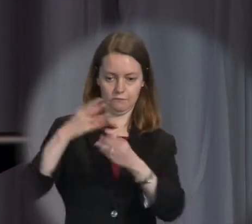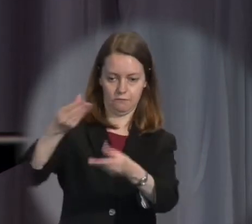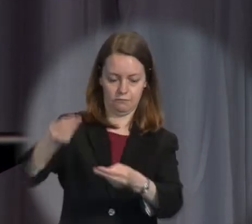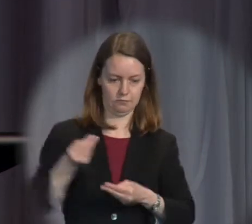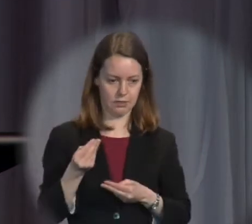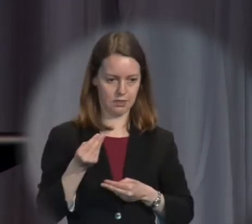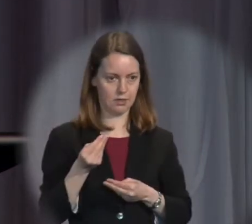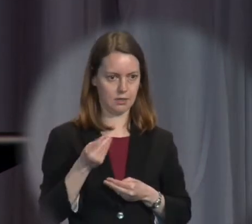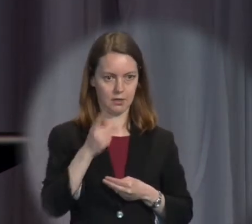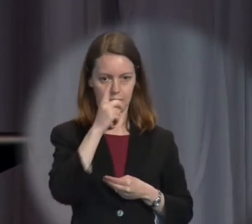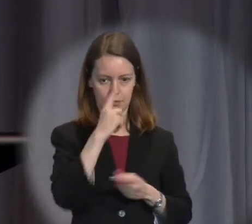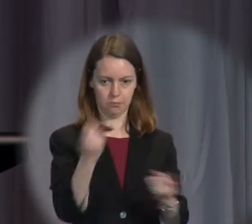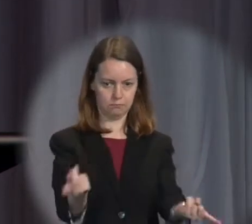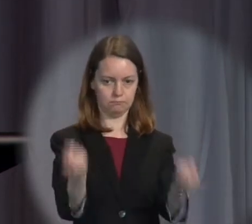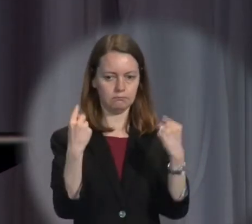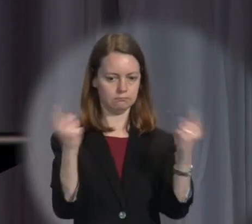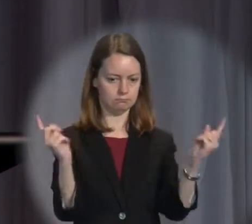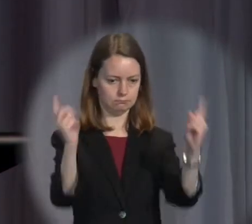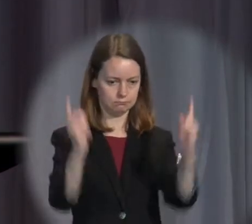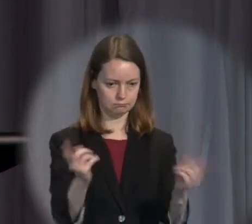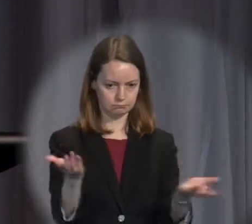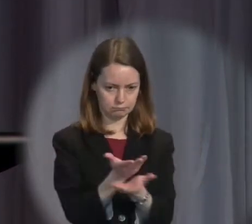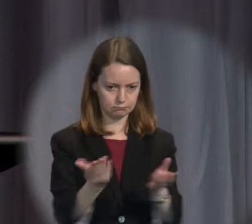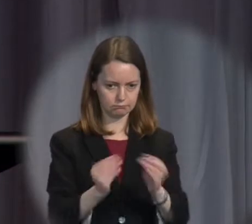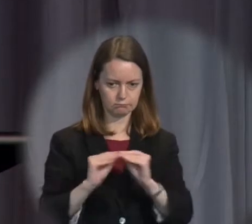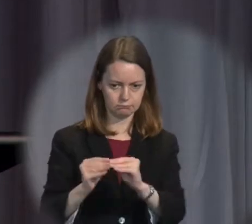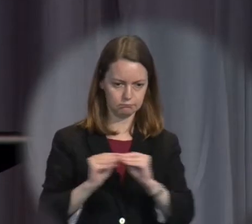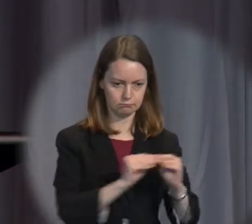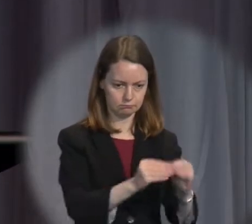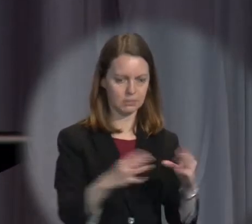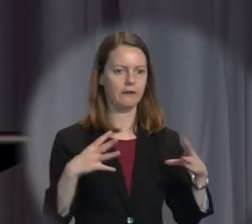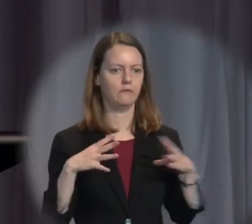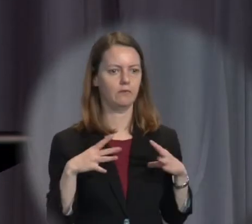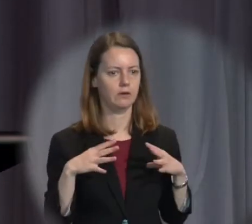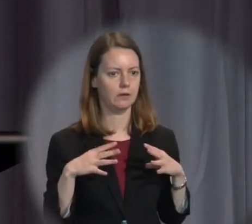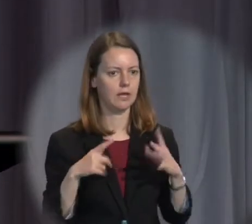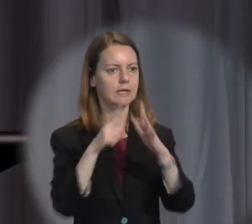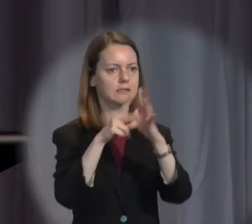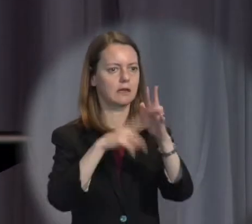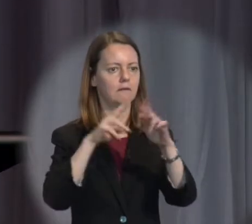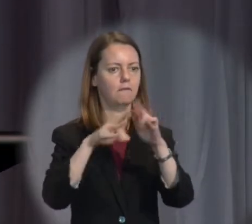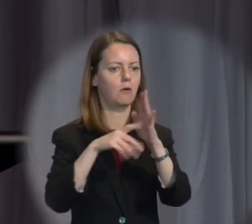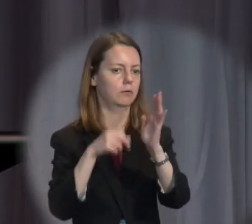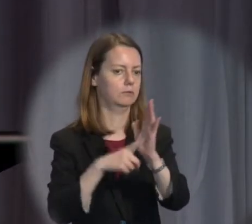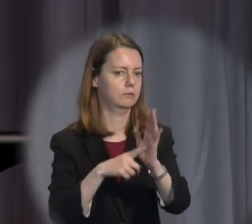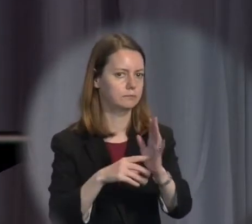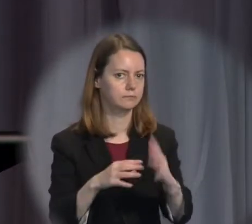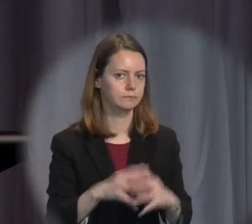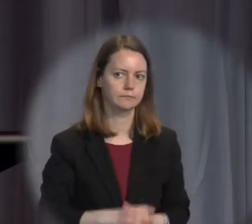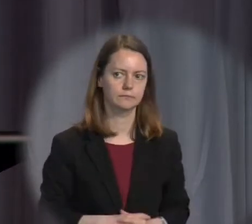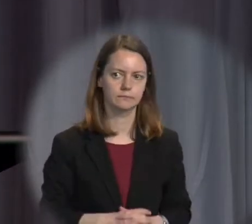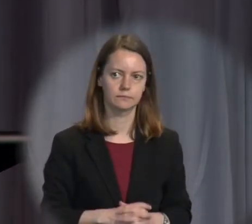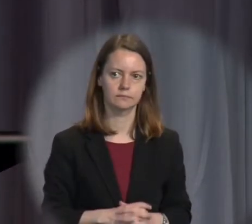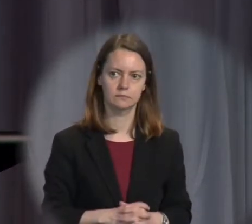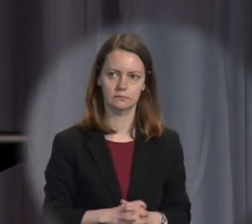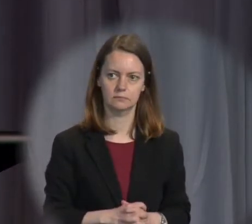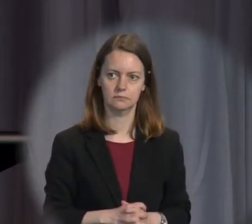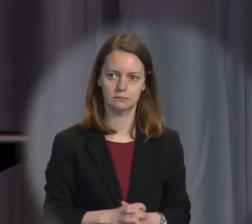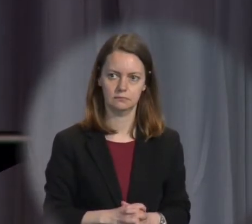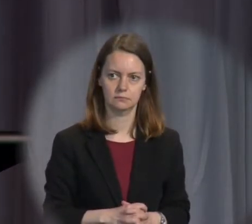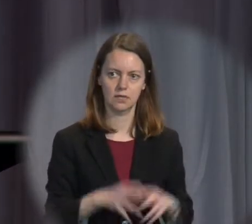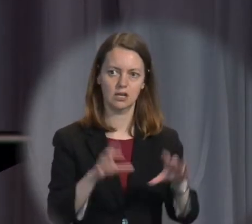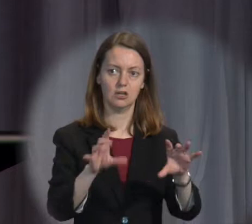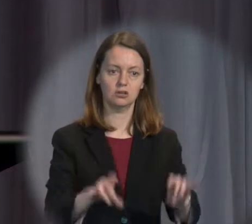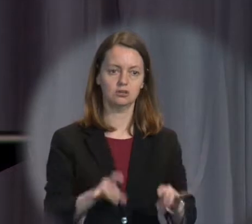of human rights outcome in these rather informal ways. But the fatal